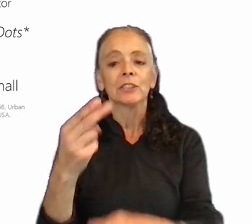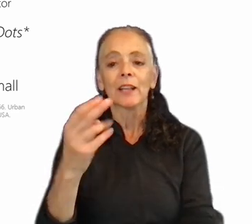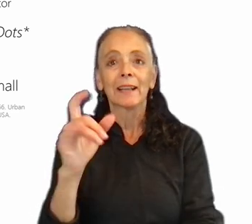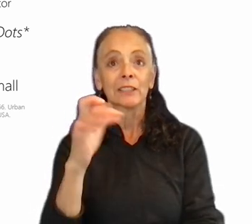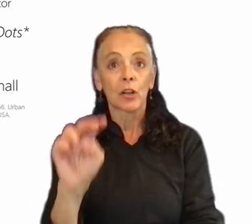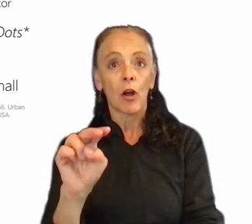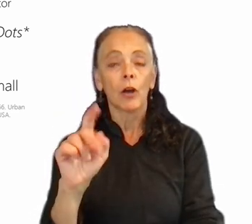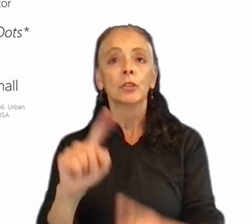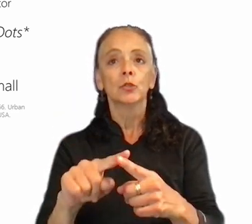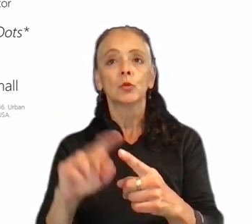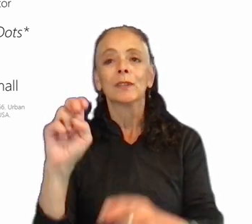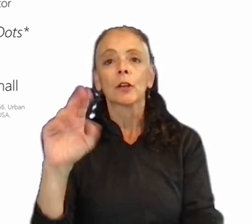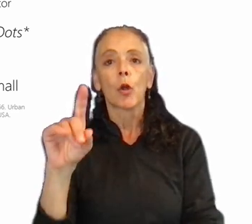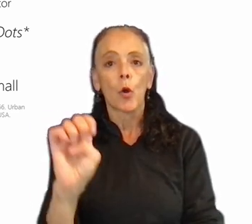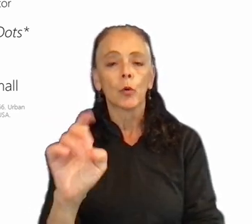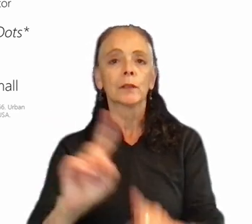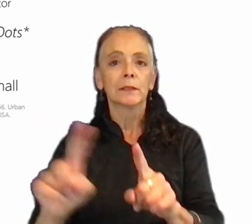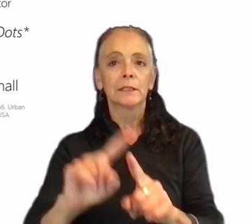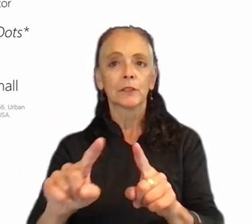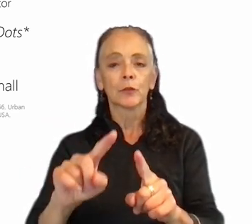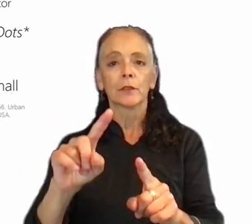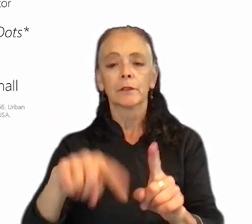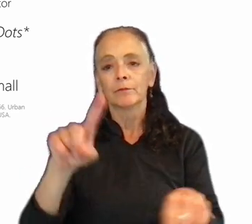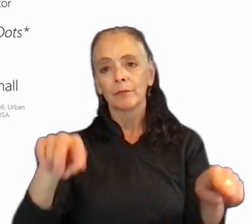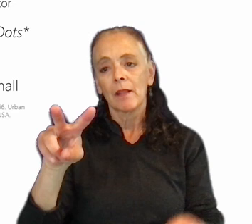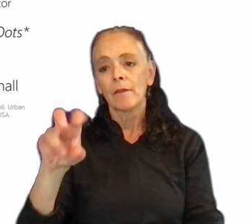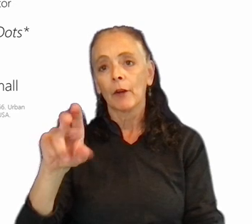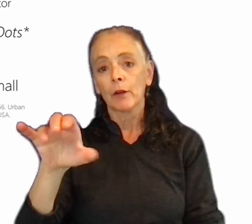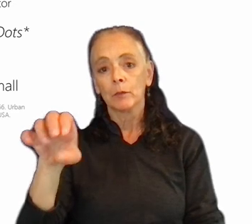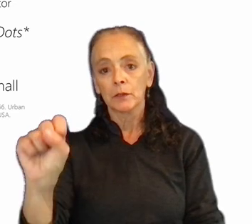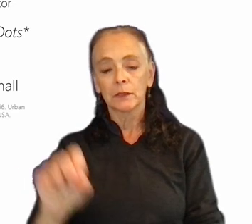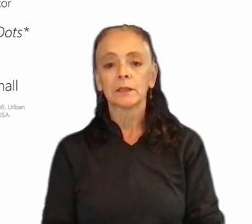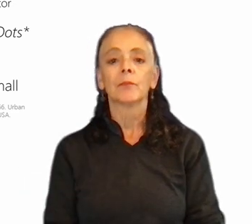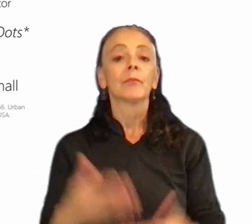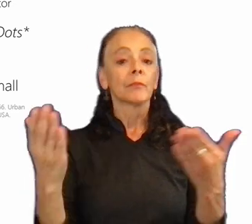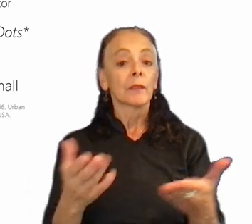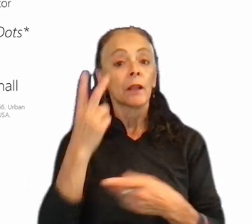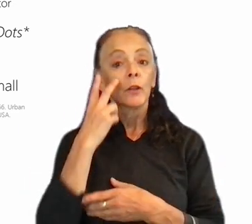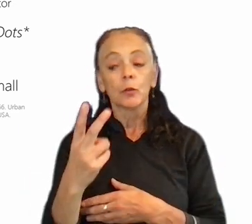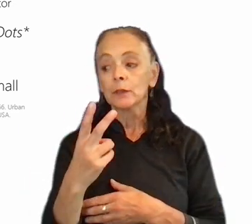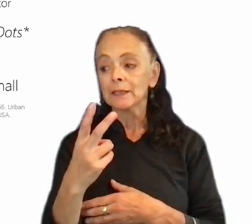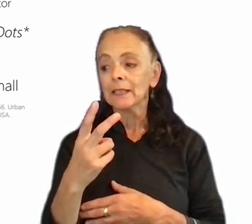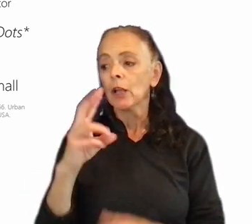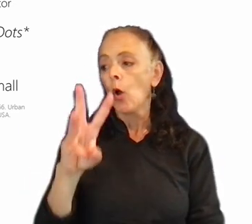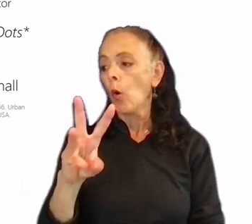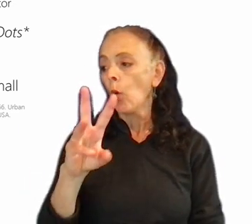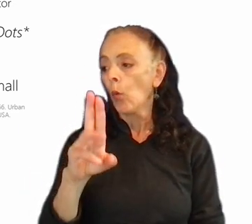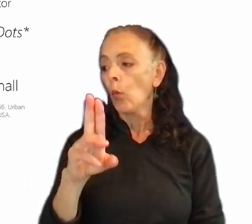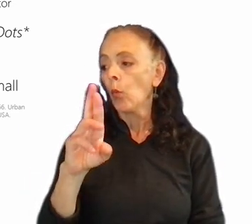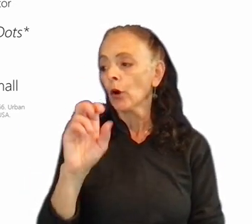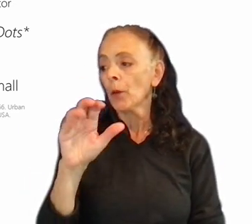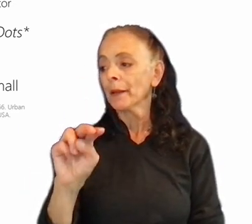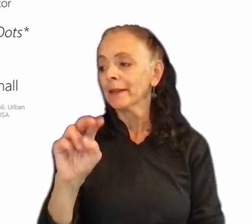to encode the different variables. Here a so-called vermin dot is used, which